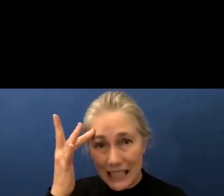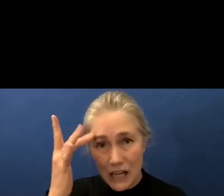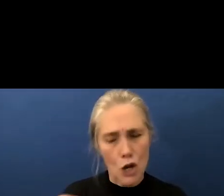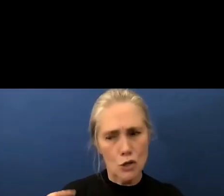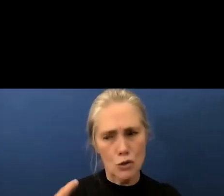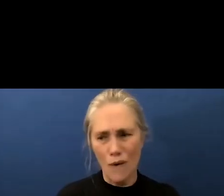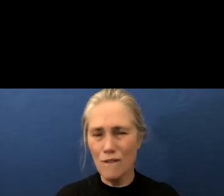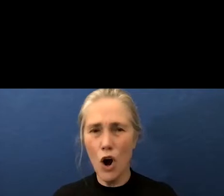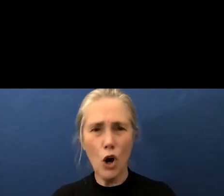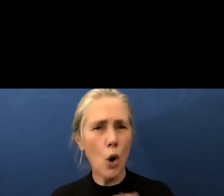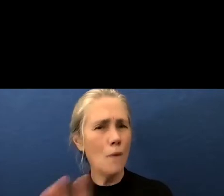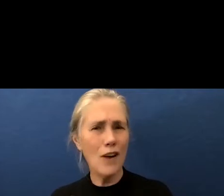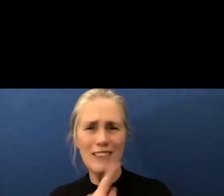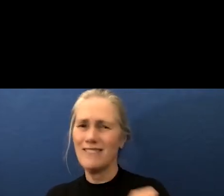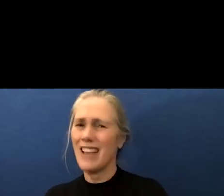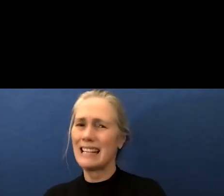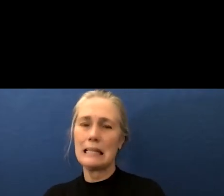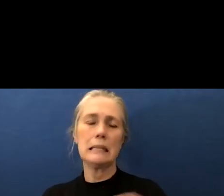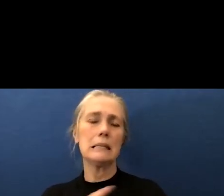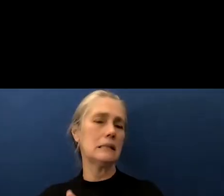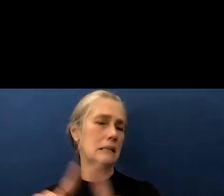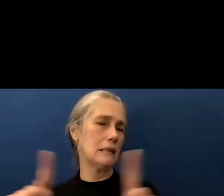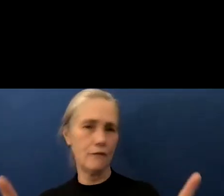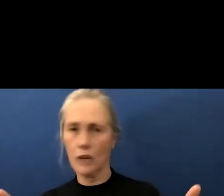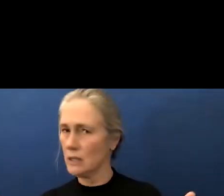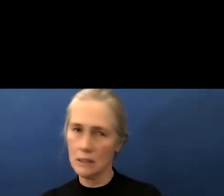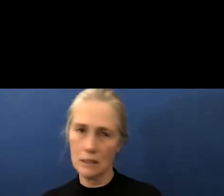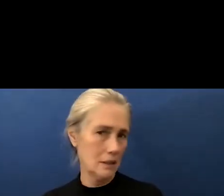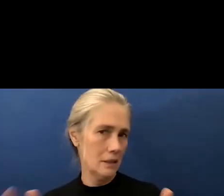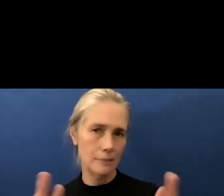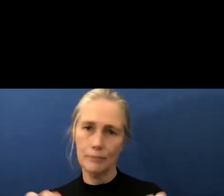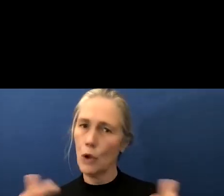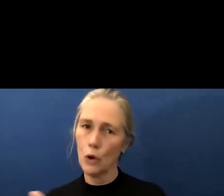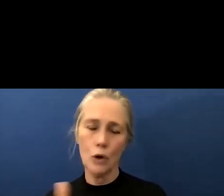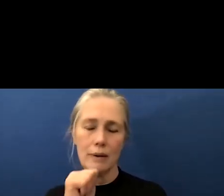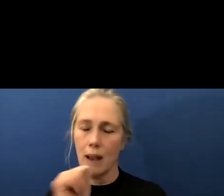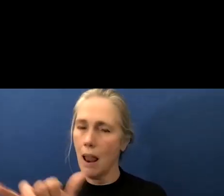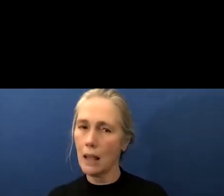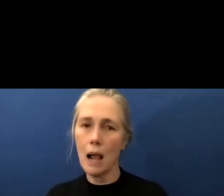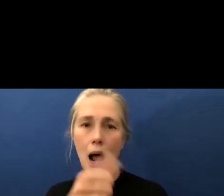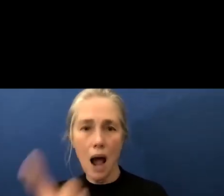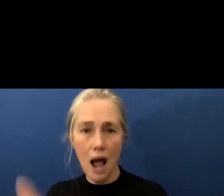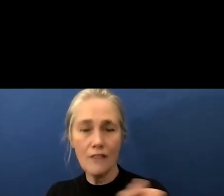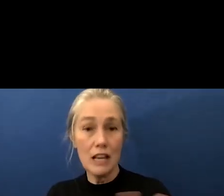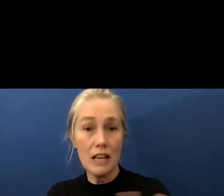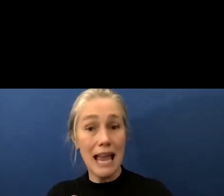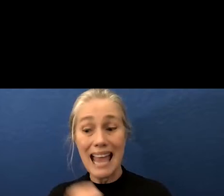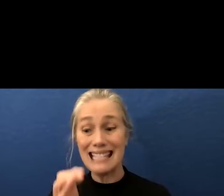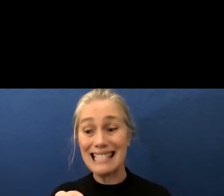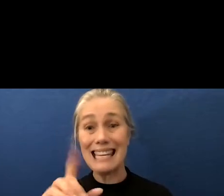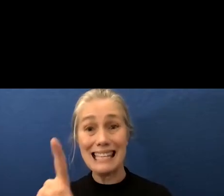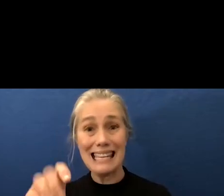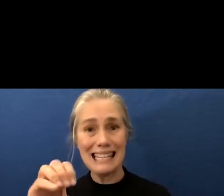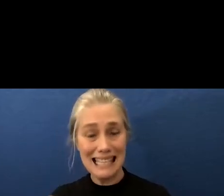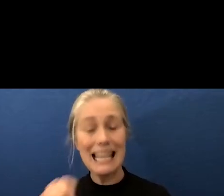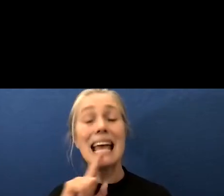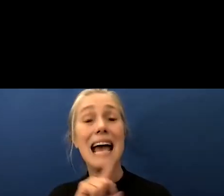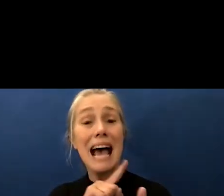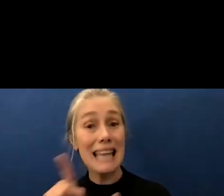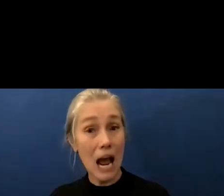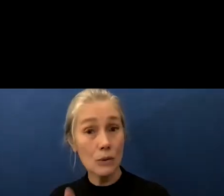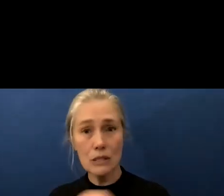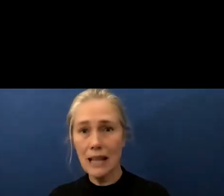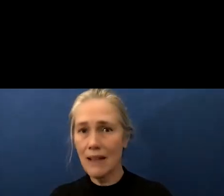covid vaccines are completely different than any other vaccine that we've had before the cdc announced they have no record of